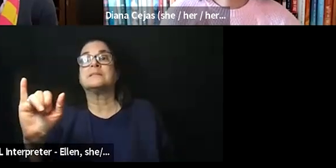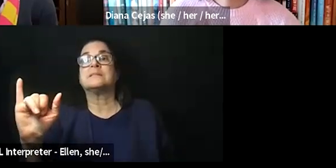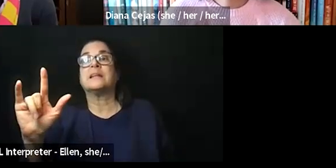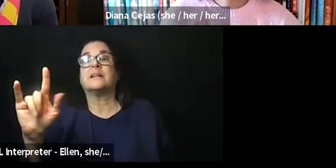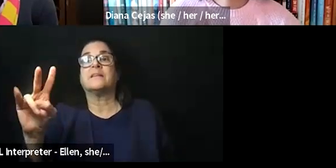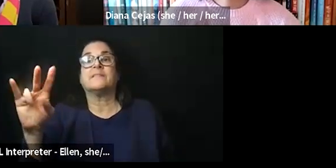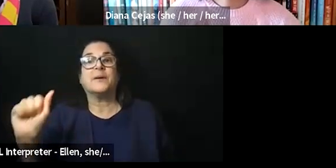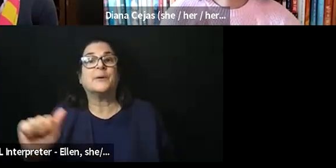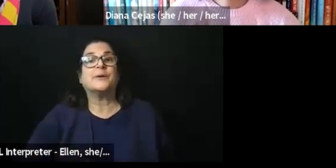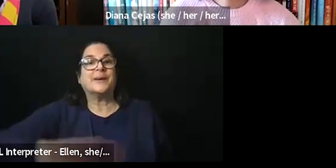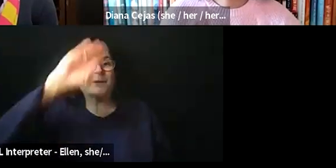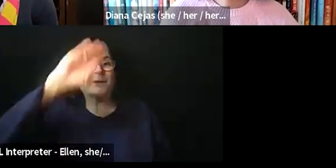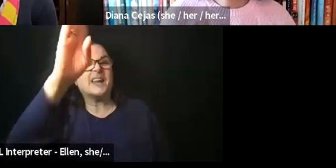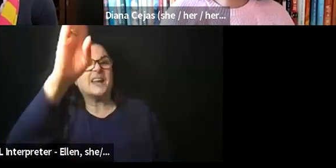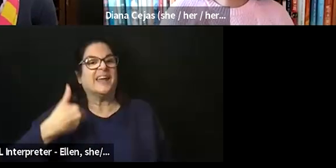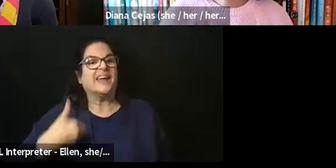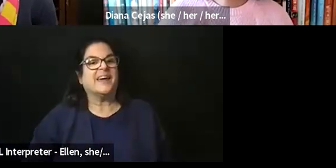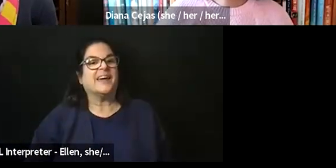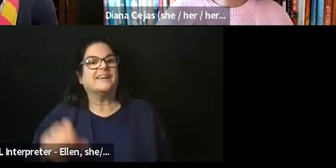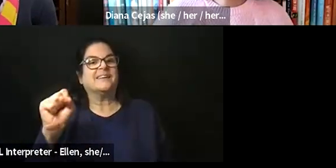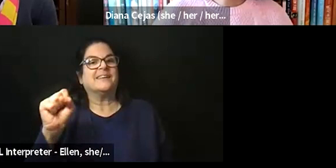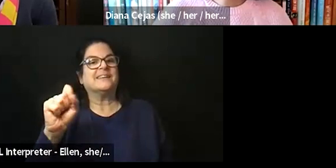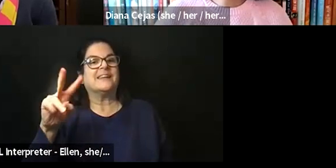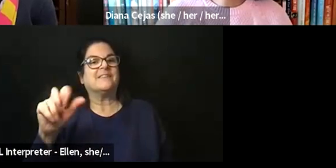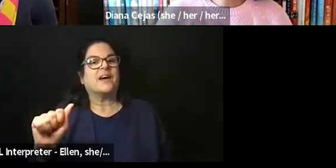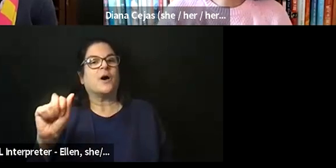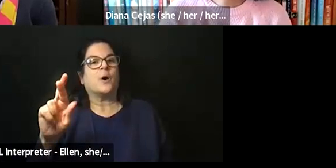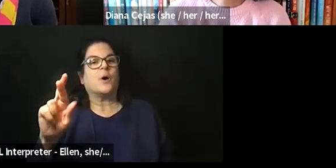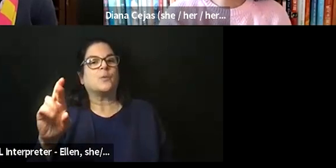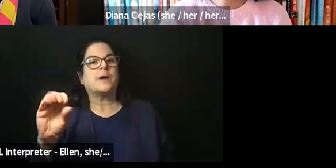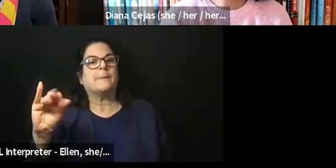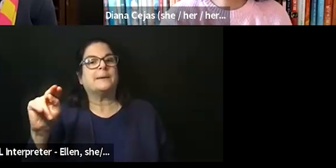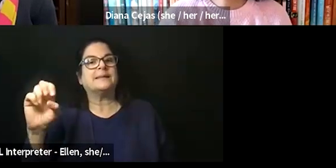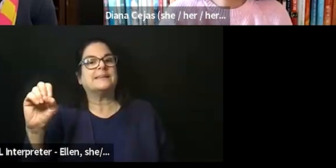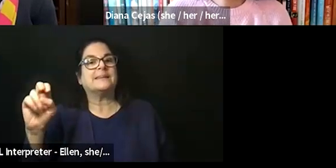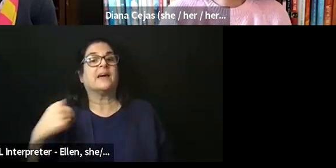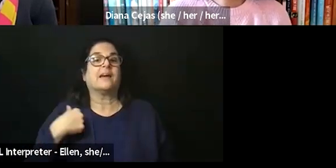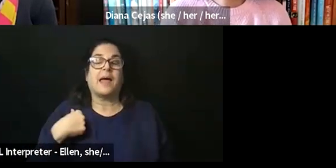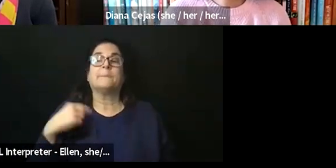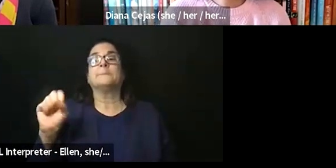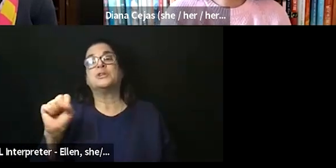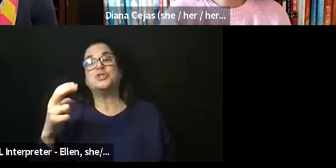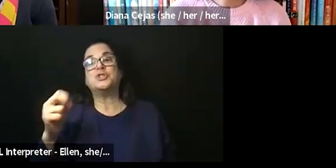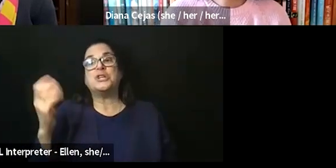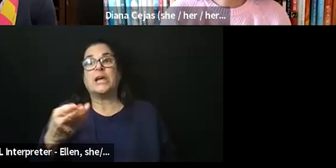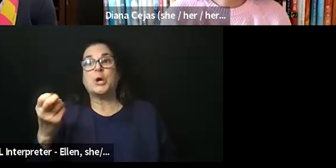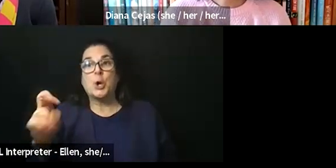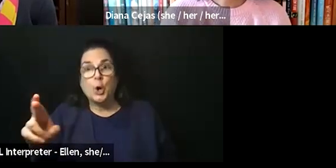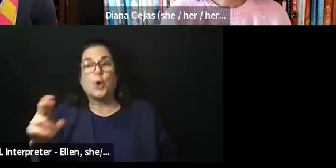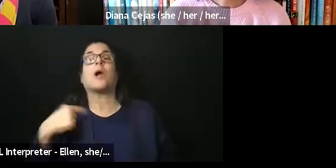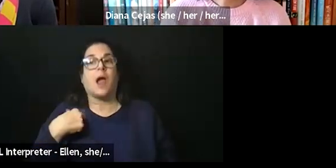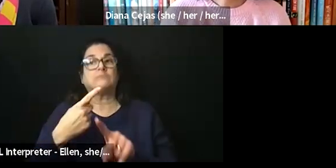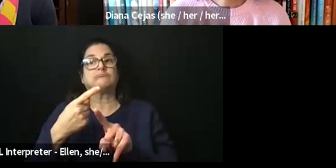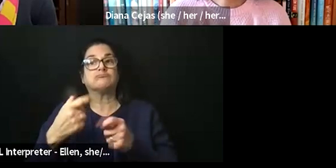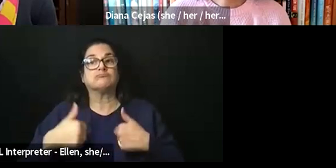Good afternoon, everyone. I'm Sylvia Robinson. My pronouns are she, her. I'm based in Chicago. have